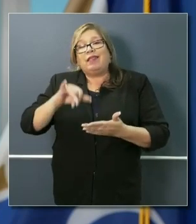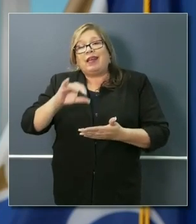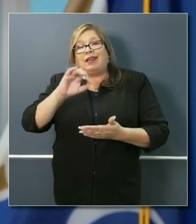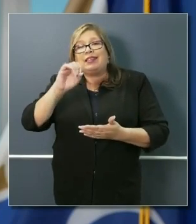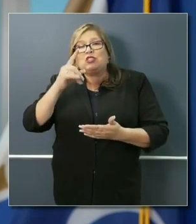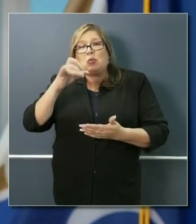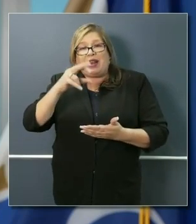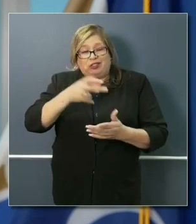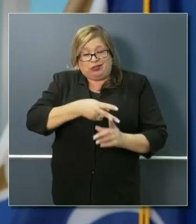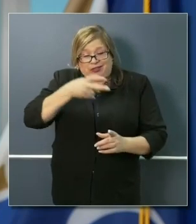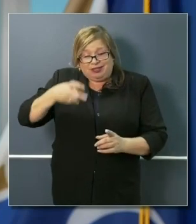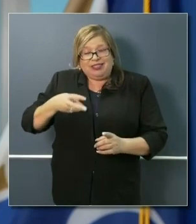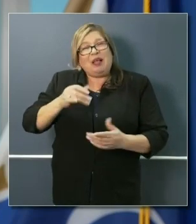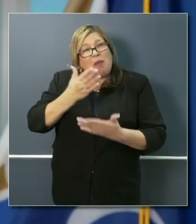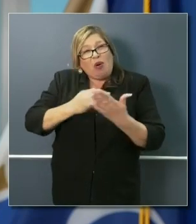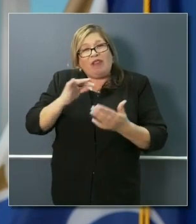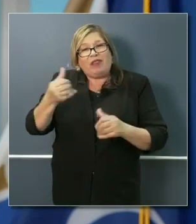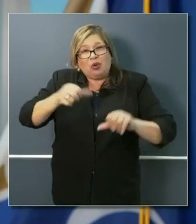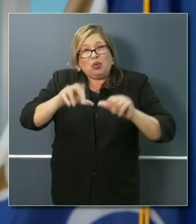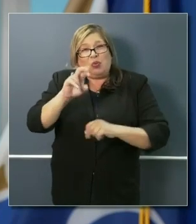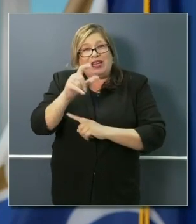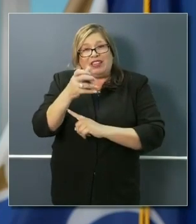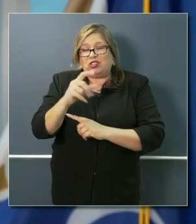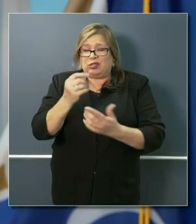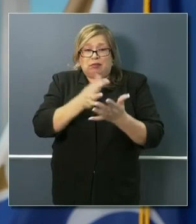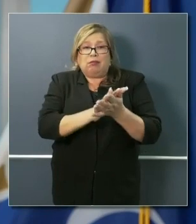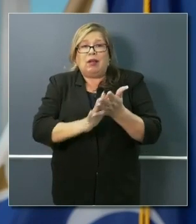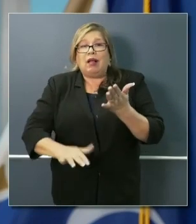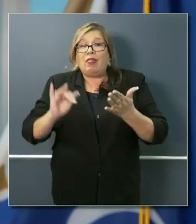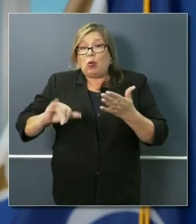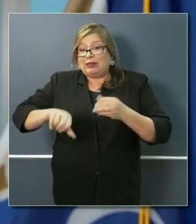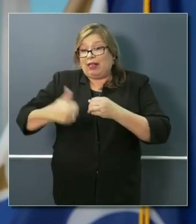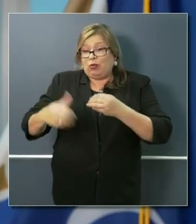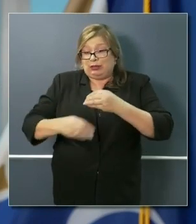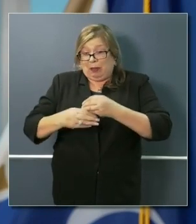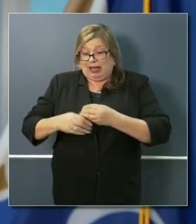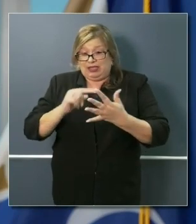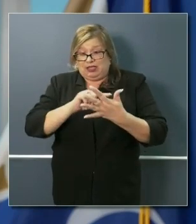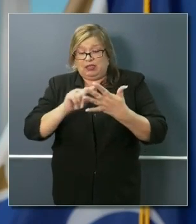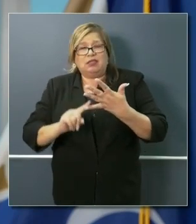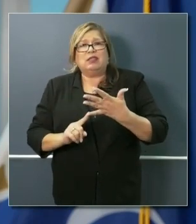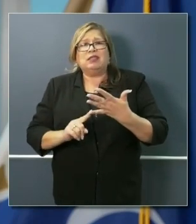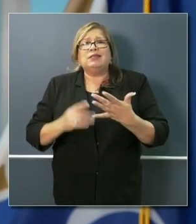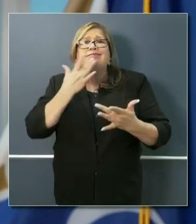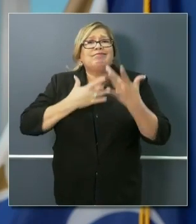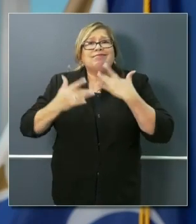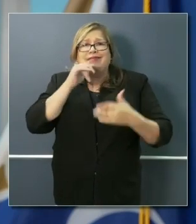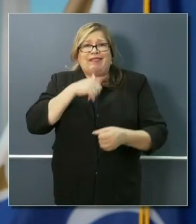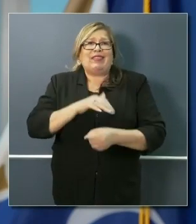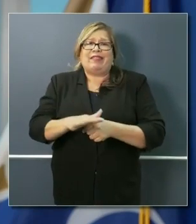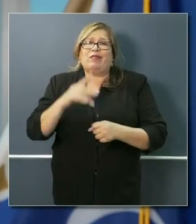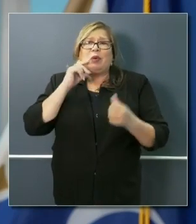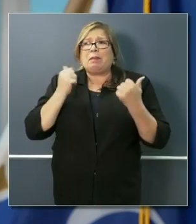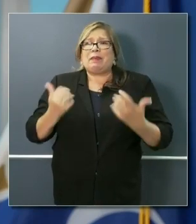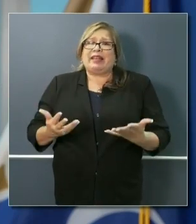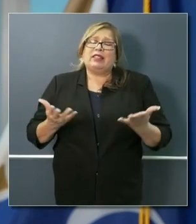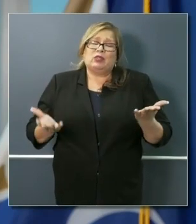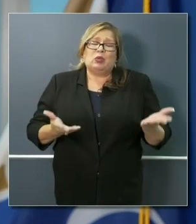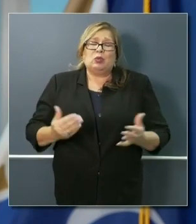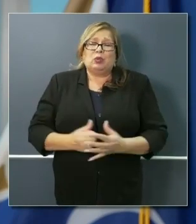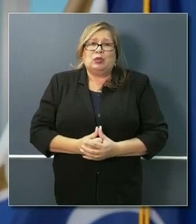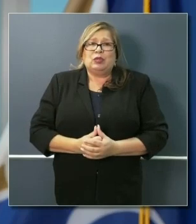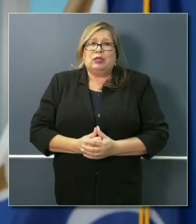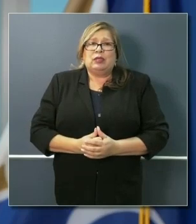reagents. Those continue. Those supplies also continue to be scarce for many. So that